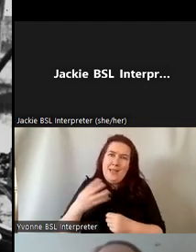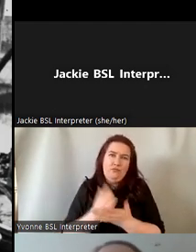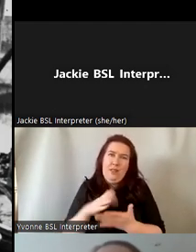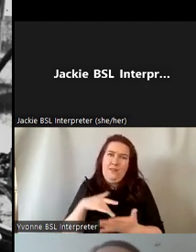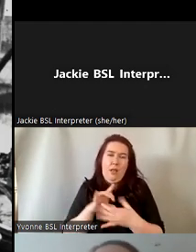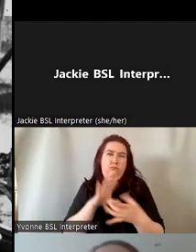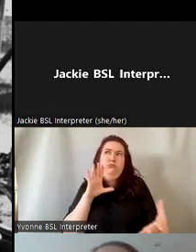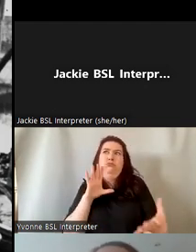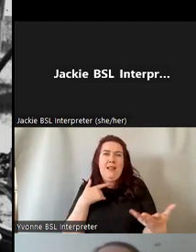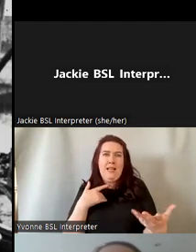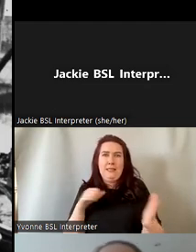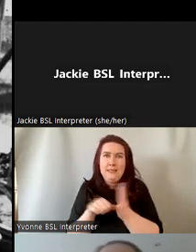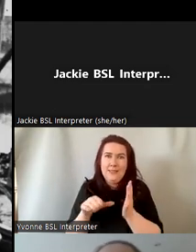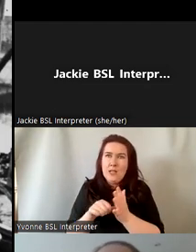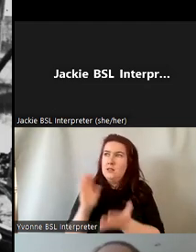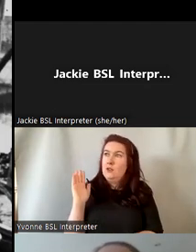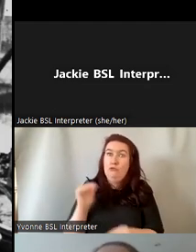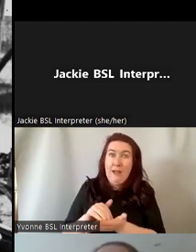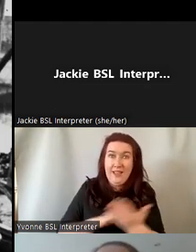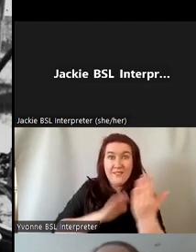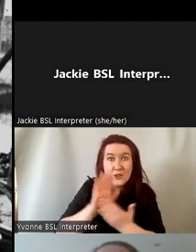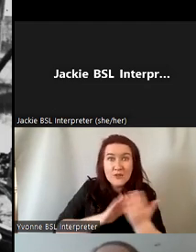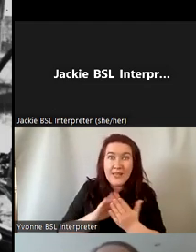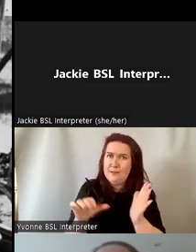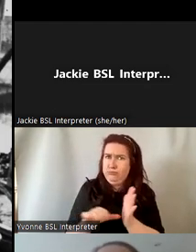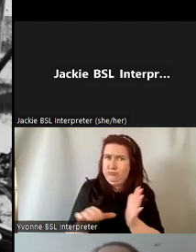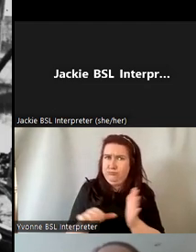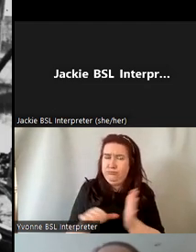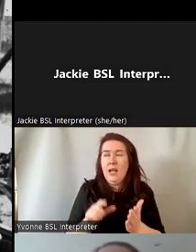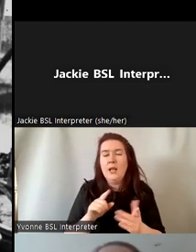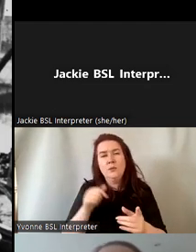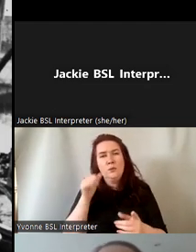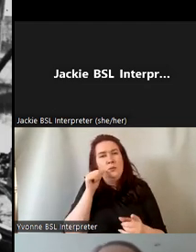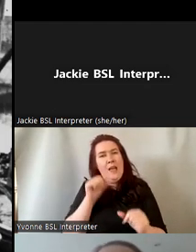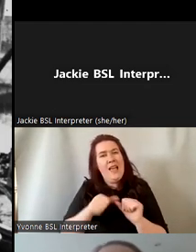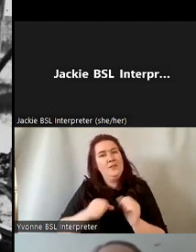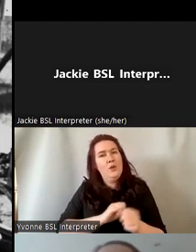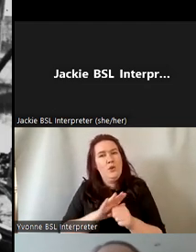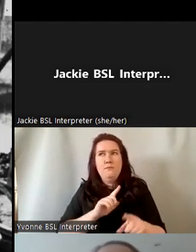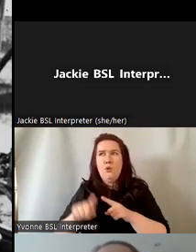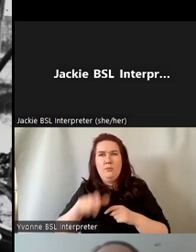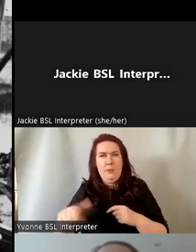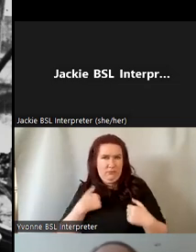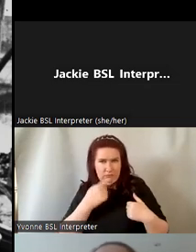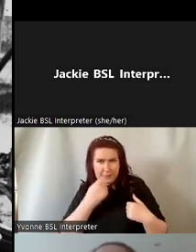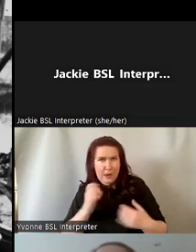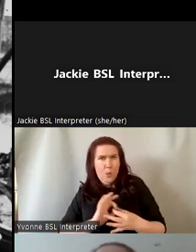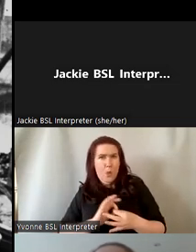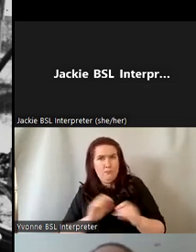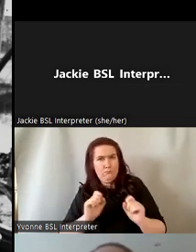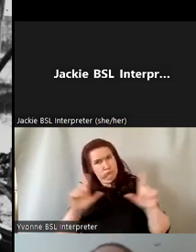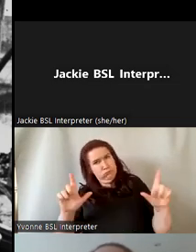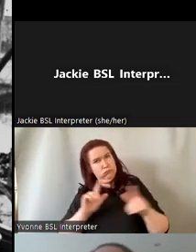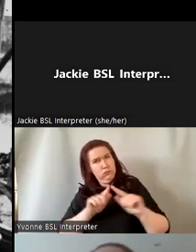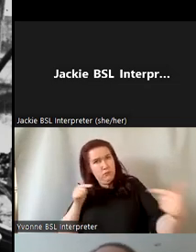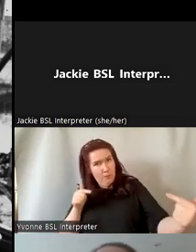people on site with collections so and how much of an appetite there was for working online and we also wanted to